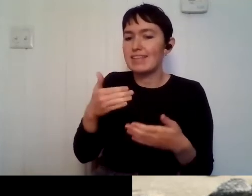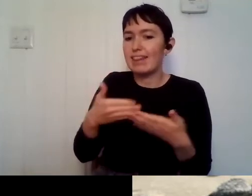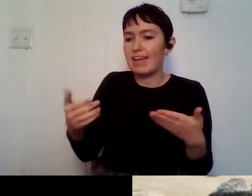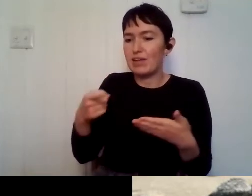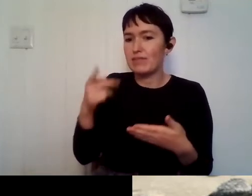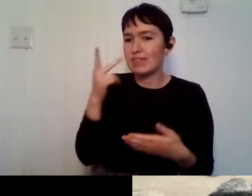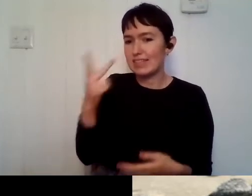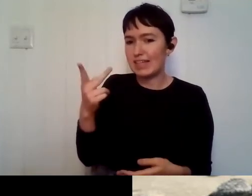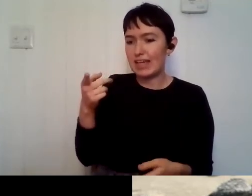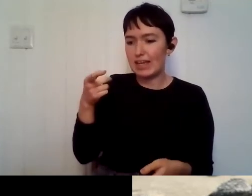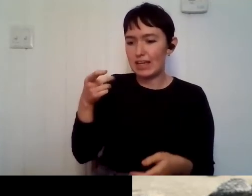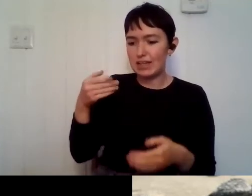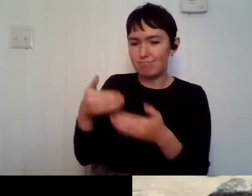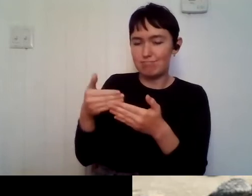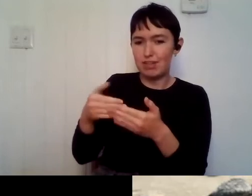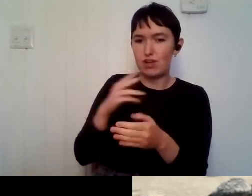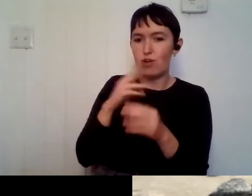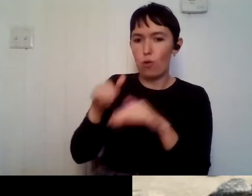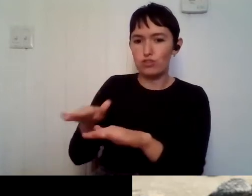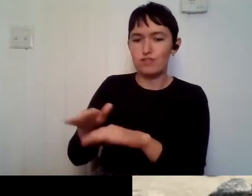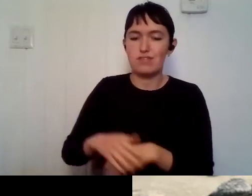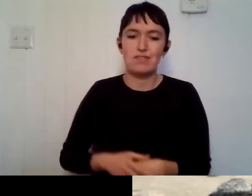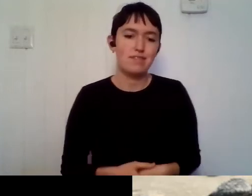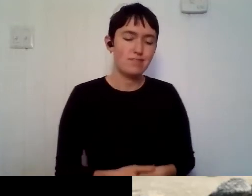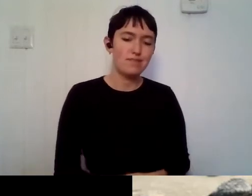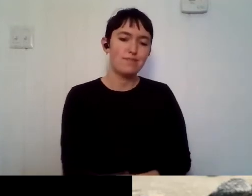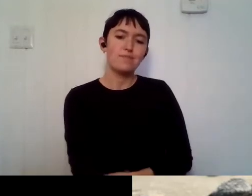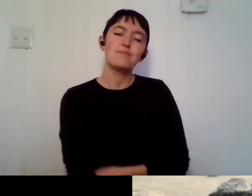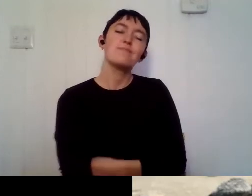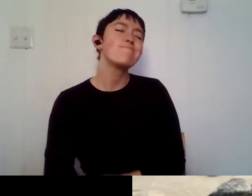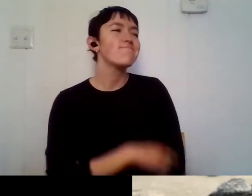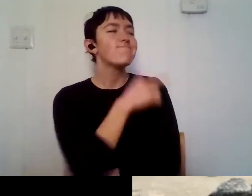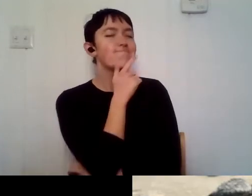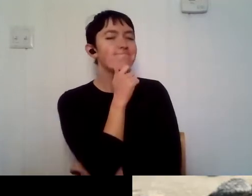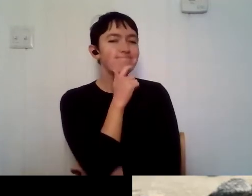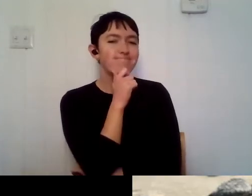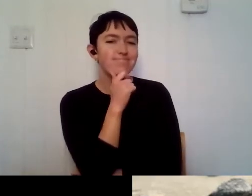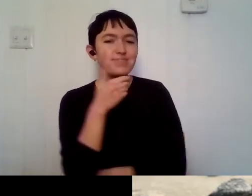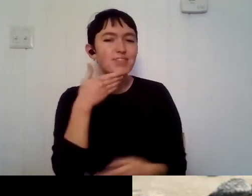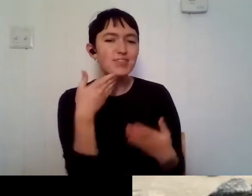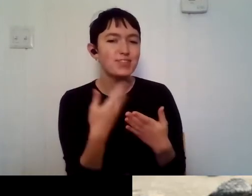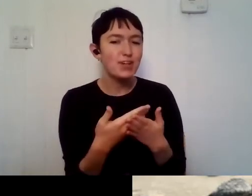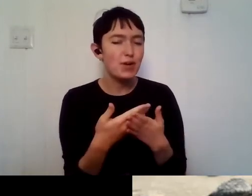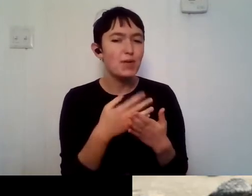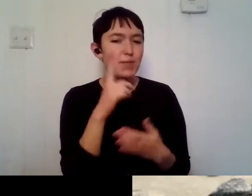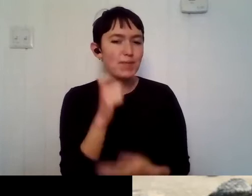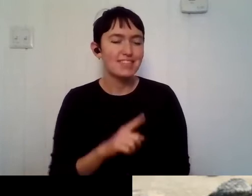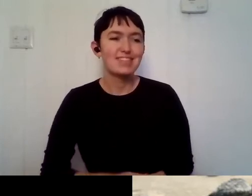thing, um, uh, let's see. That's a good question. Um,